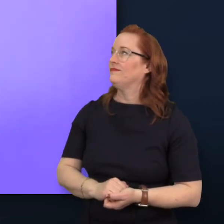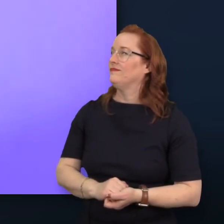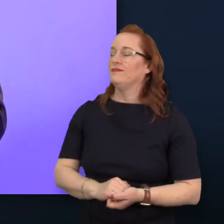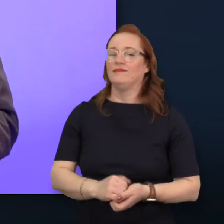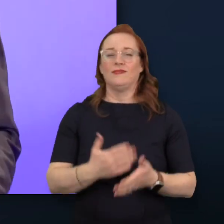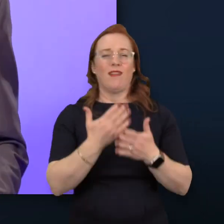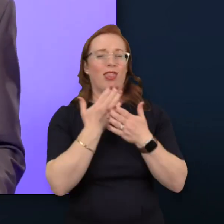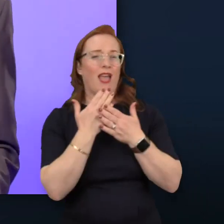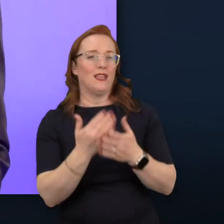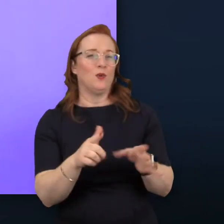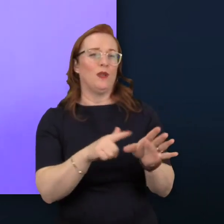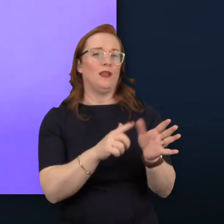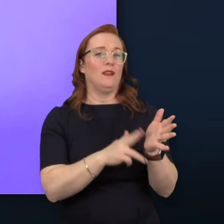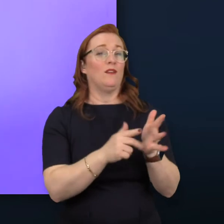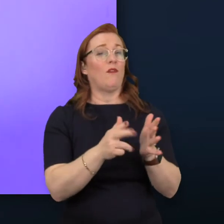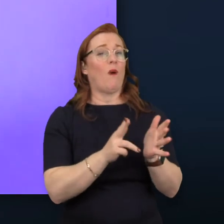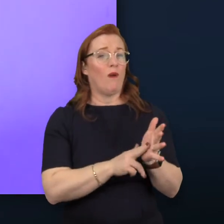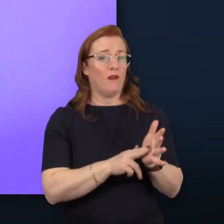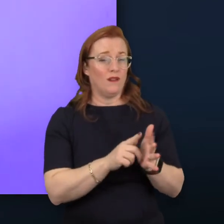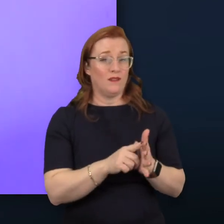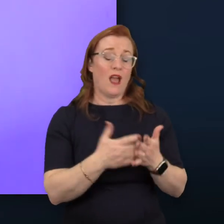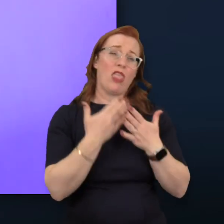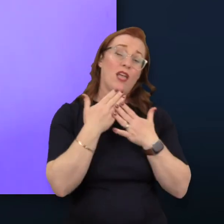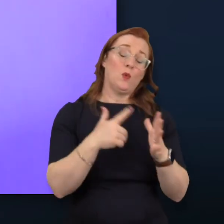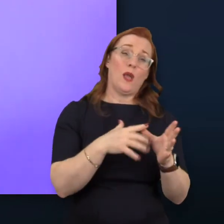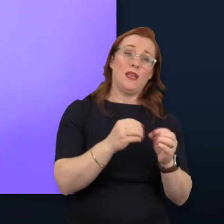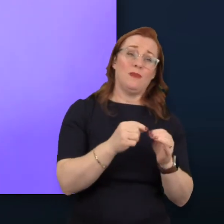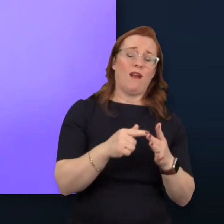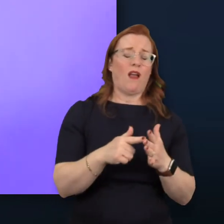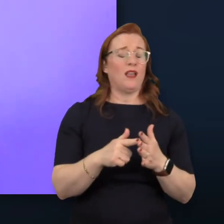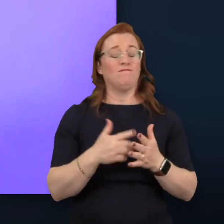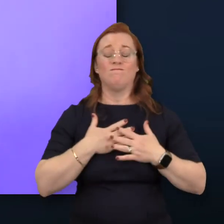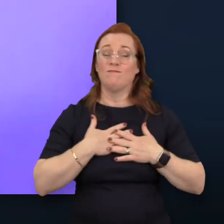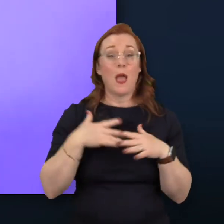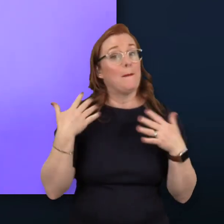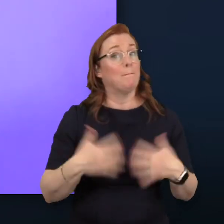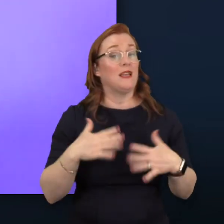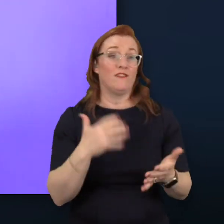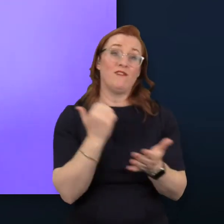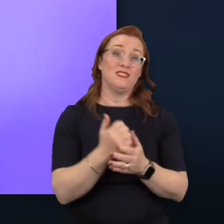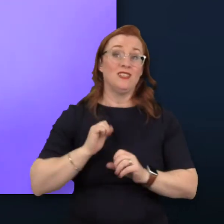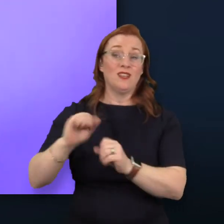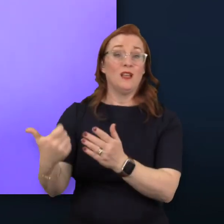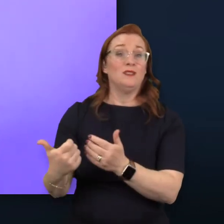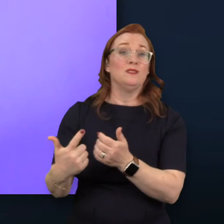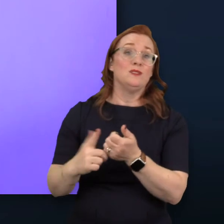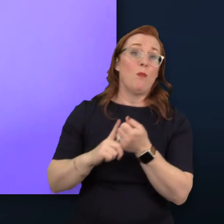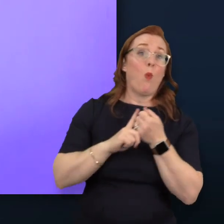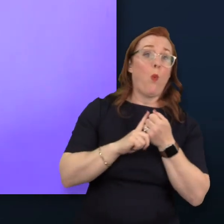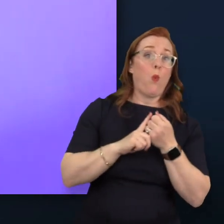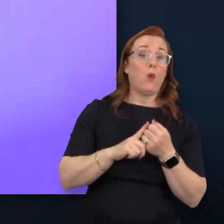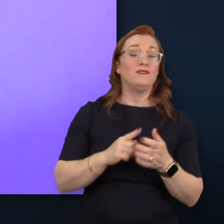Thank you, Yvonne, and thanks very much to the ABI. It is absolutely amazing to have your support and such